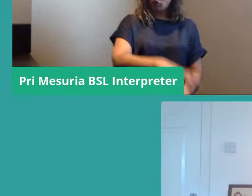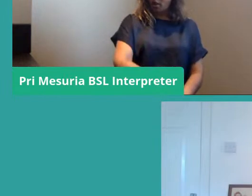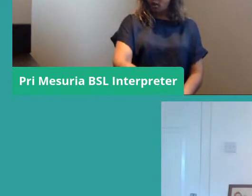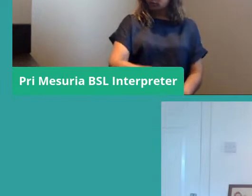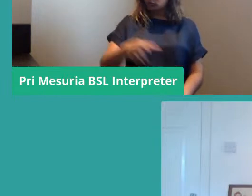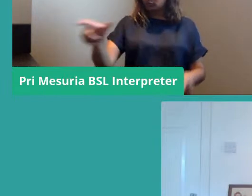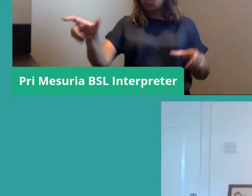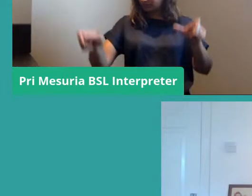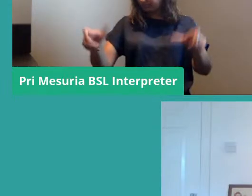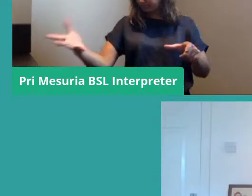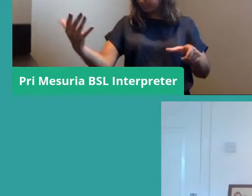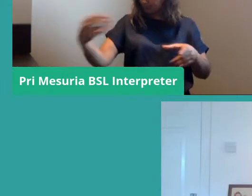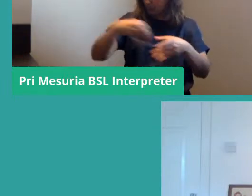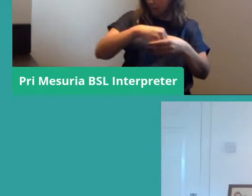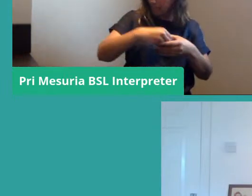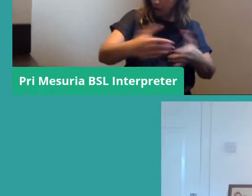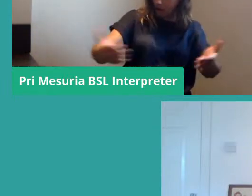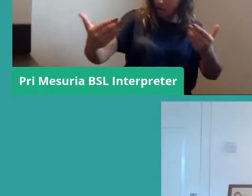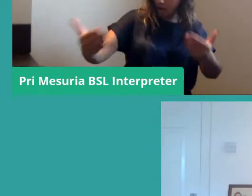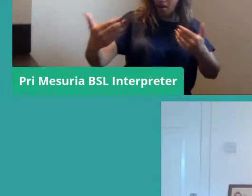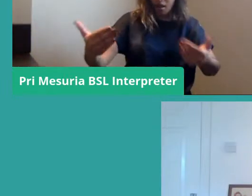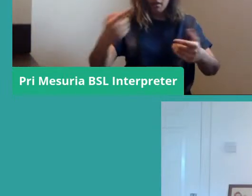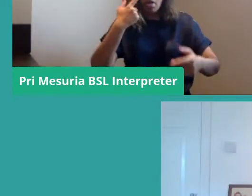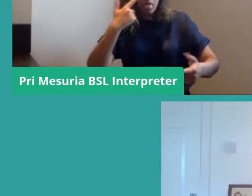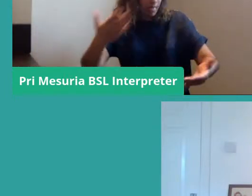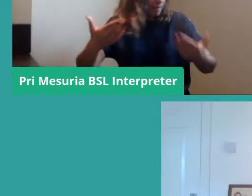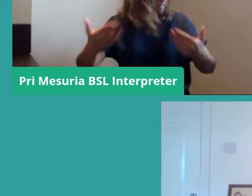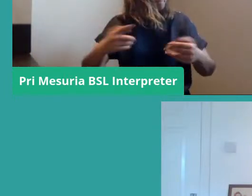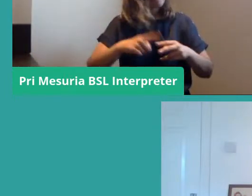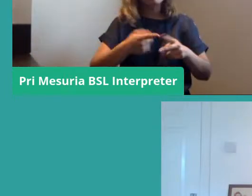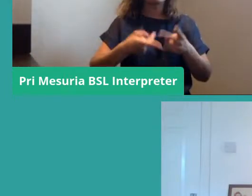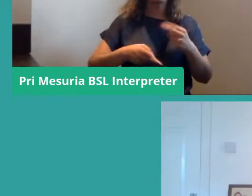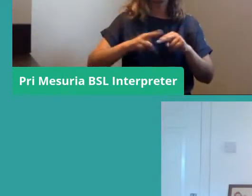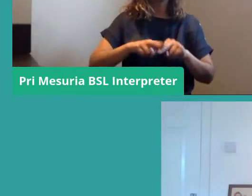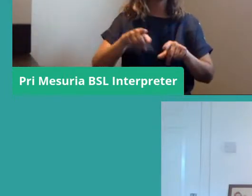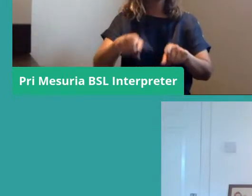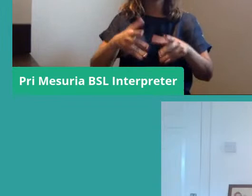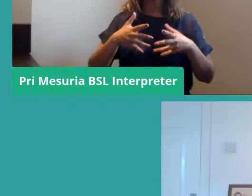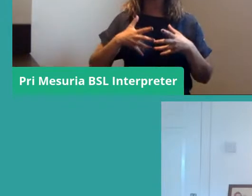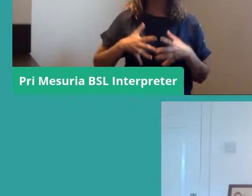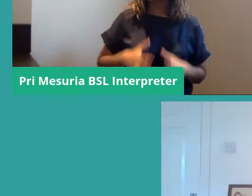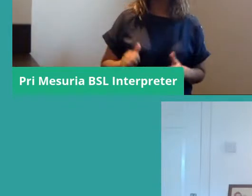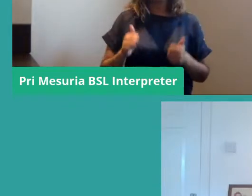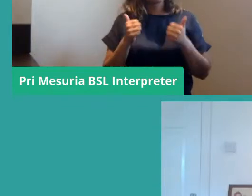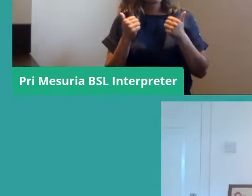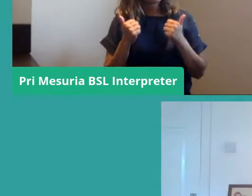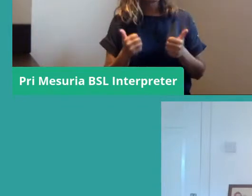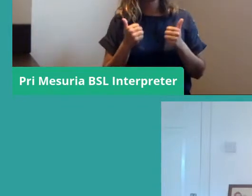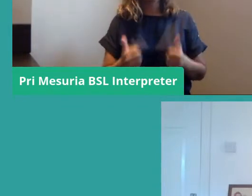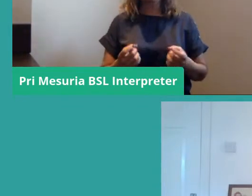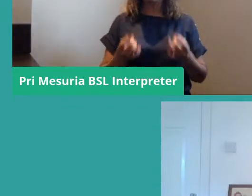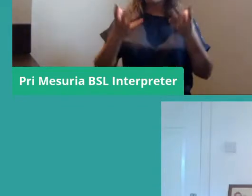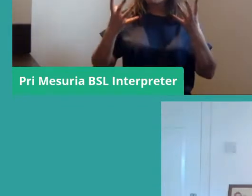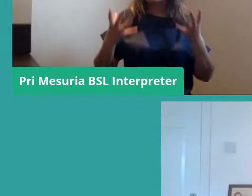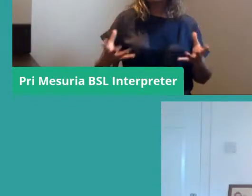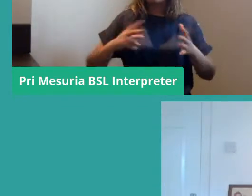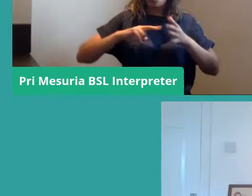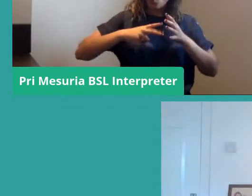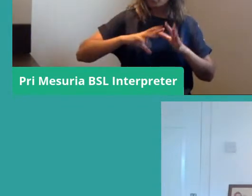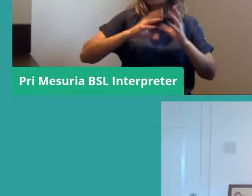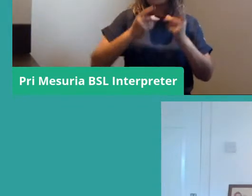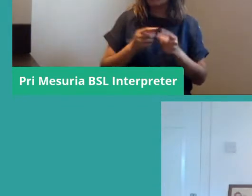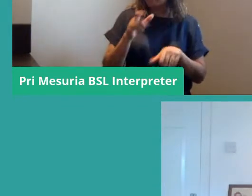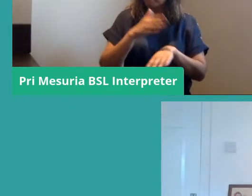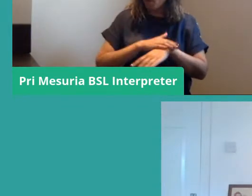people to join the union whether you're you know if you're trying to if you want to put a really effective strike together the more